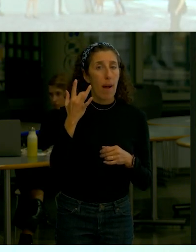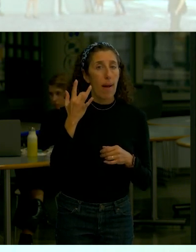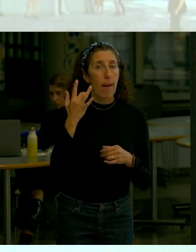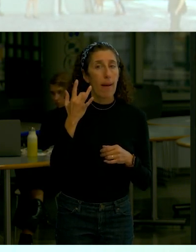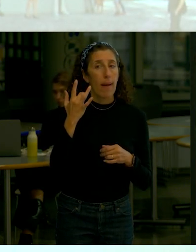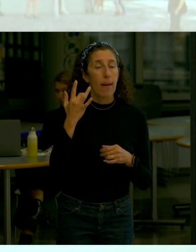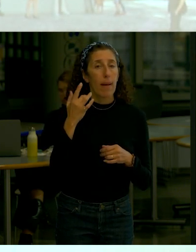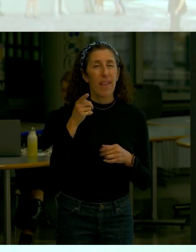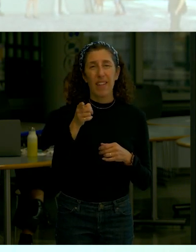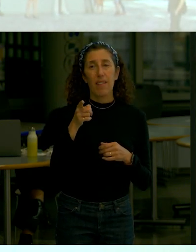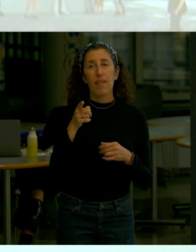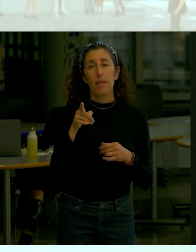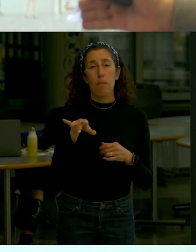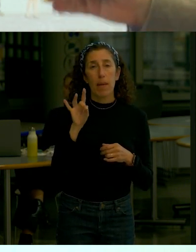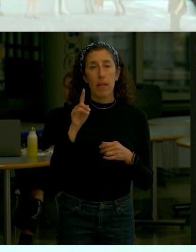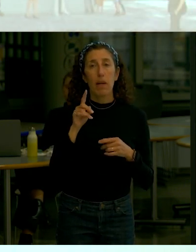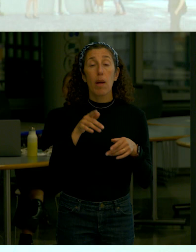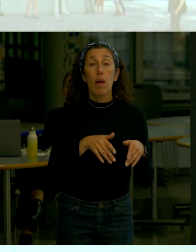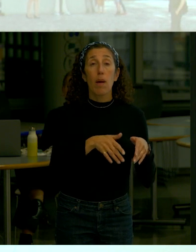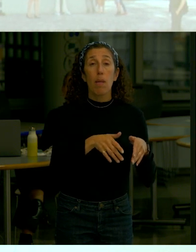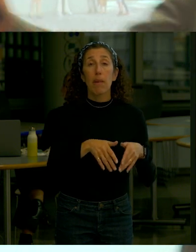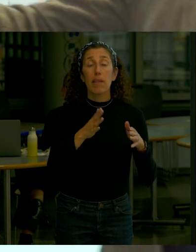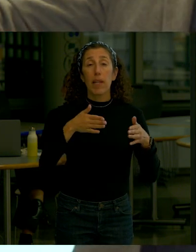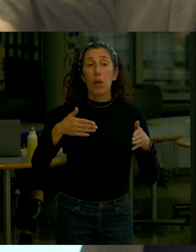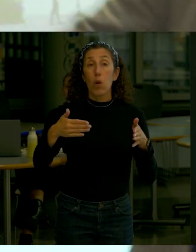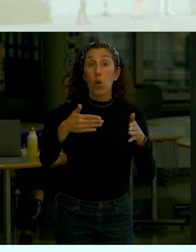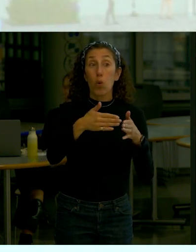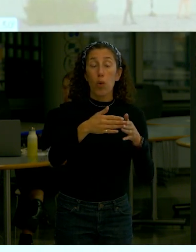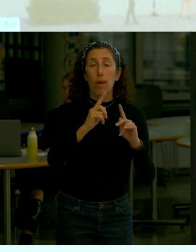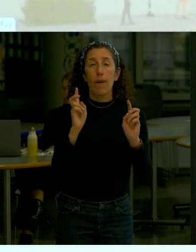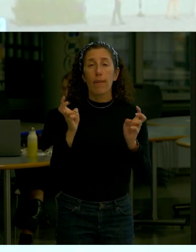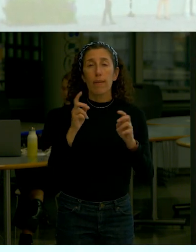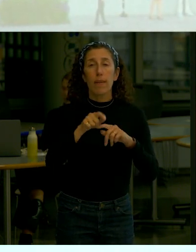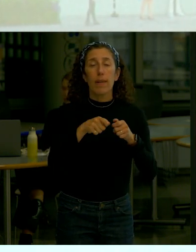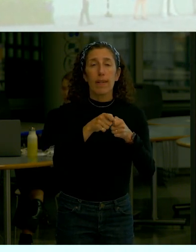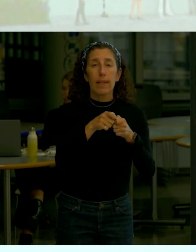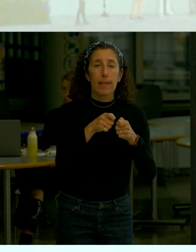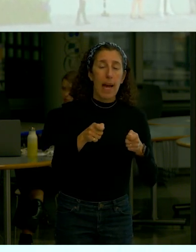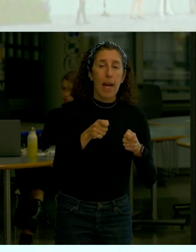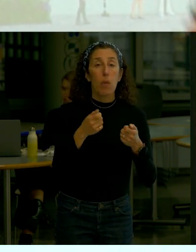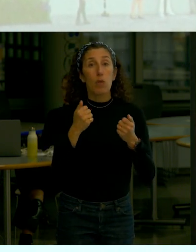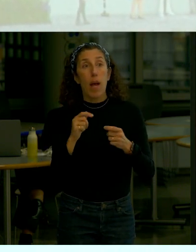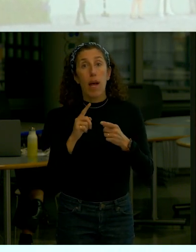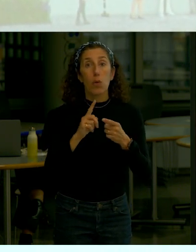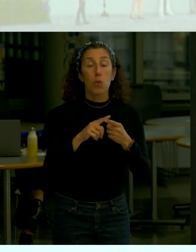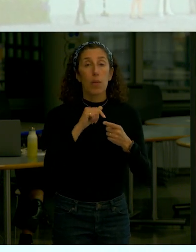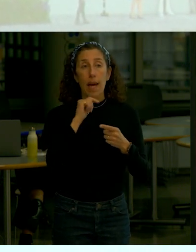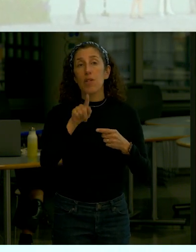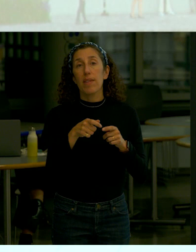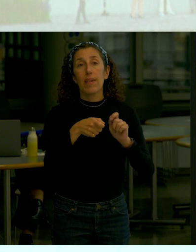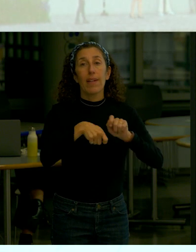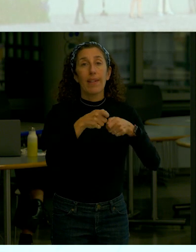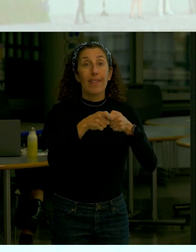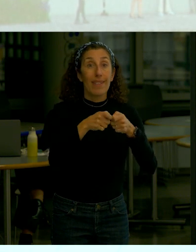simply at time building corner to building corner We looked to see if we can bulge up We looked to see if we can curve in We settled on this And I